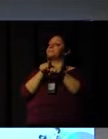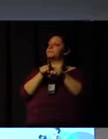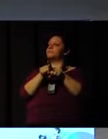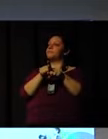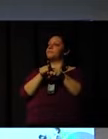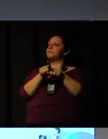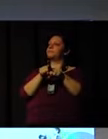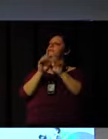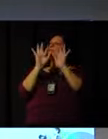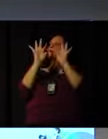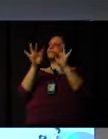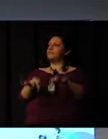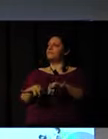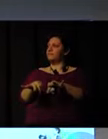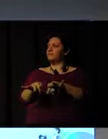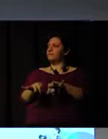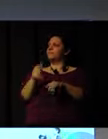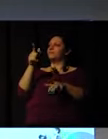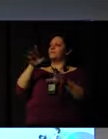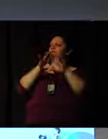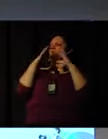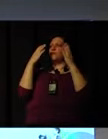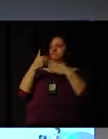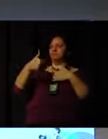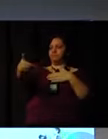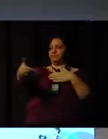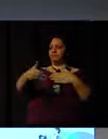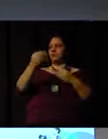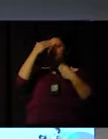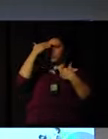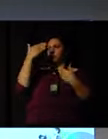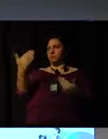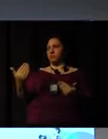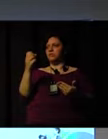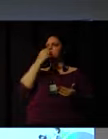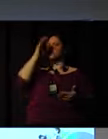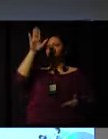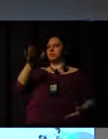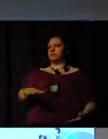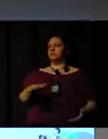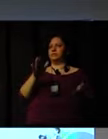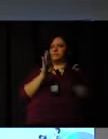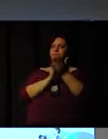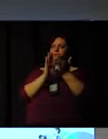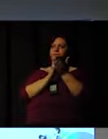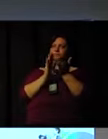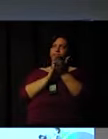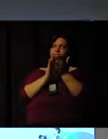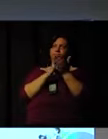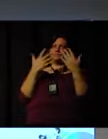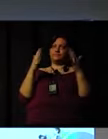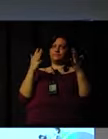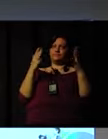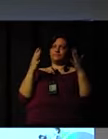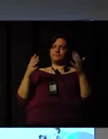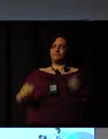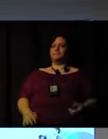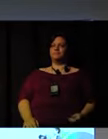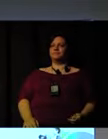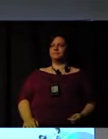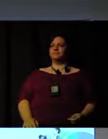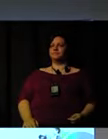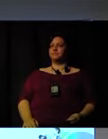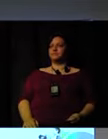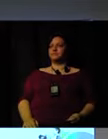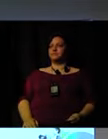that will be in the square and our closing session on the Congress later on. Thank you very much and